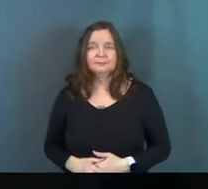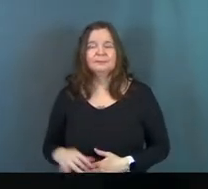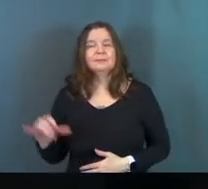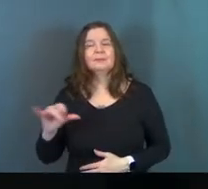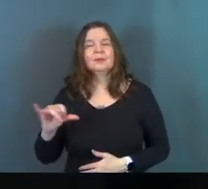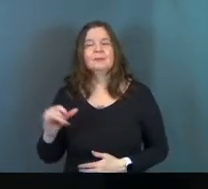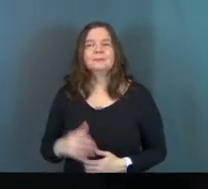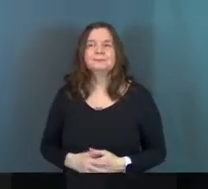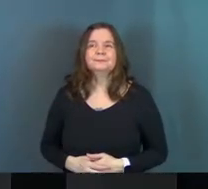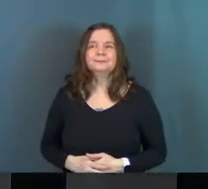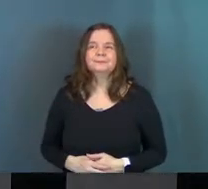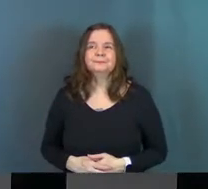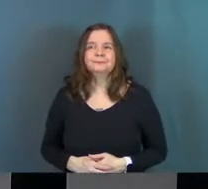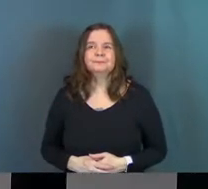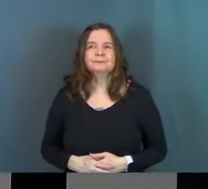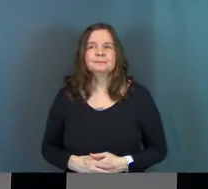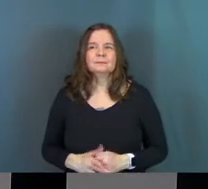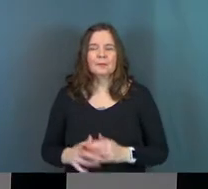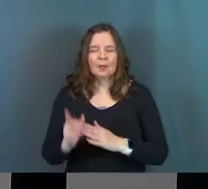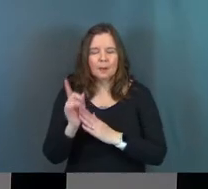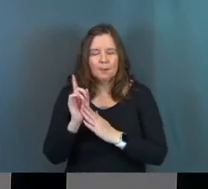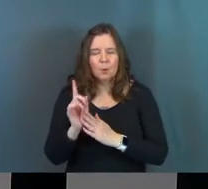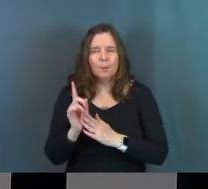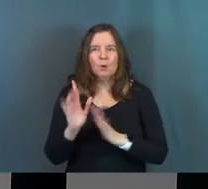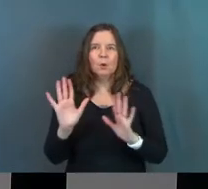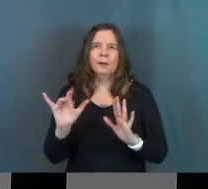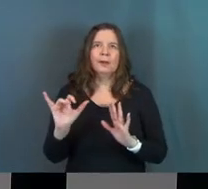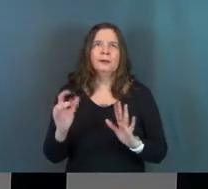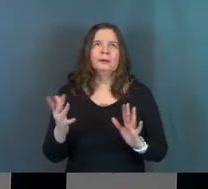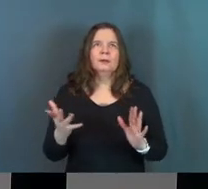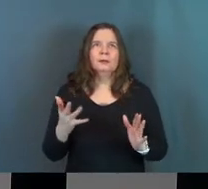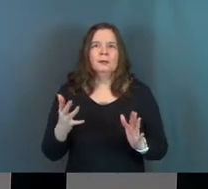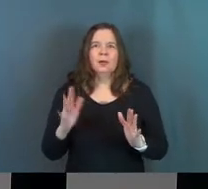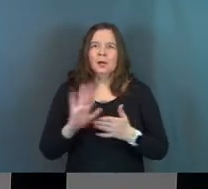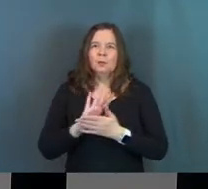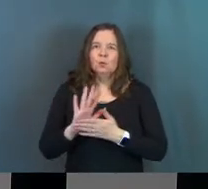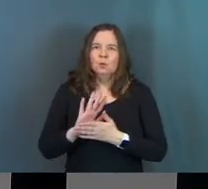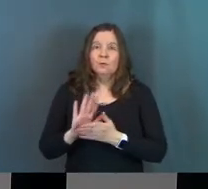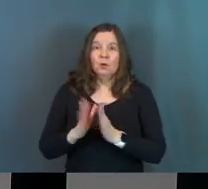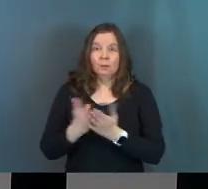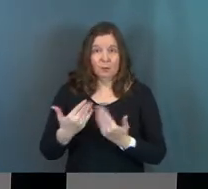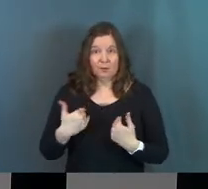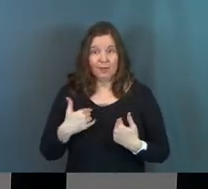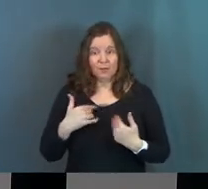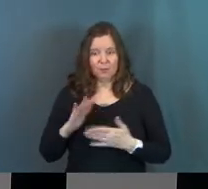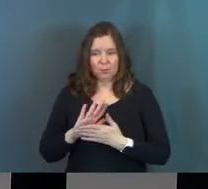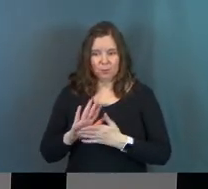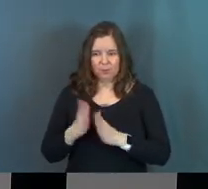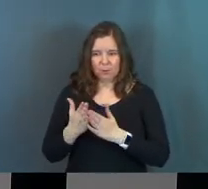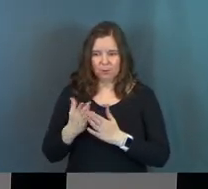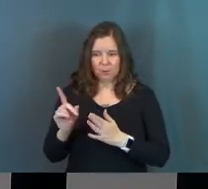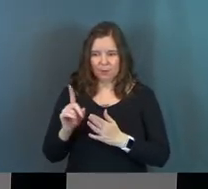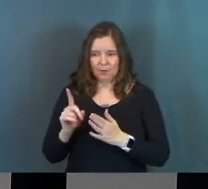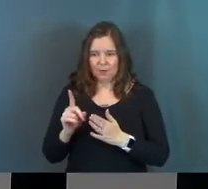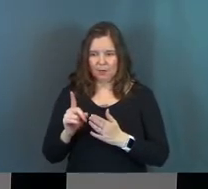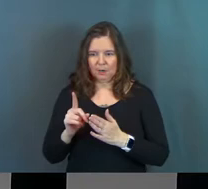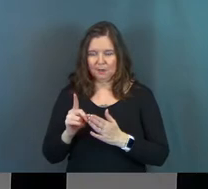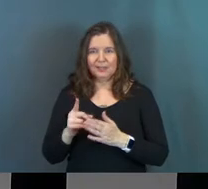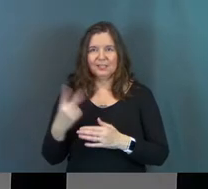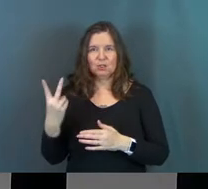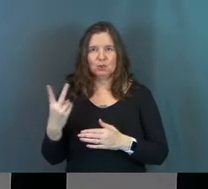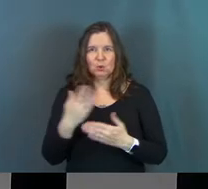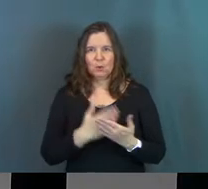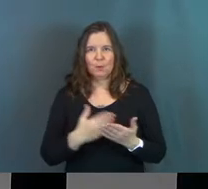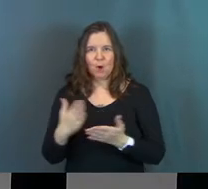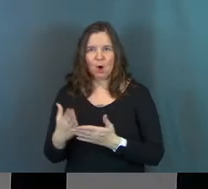It's like a moment or like a, like a movie or a book. You ever had one of those movies or books where it's like, it's a two-part